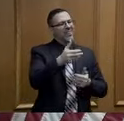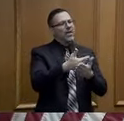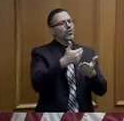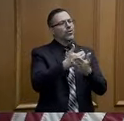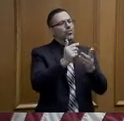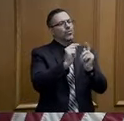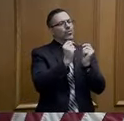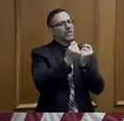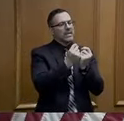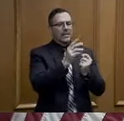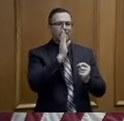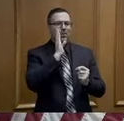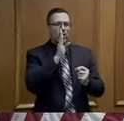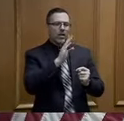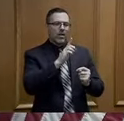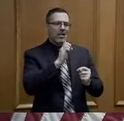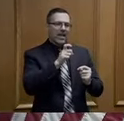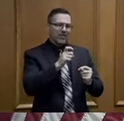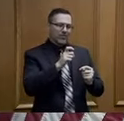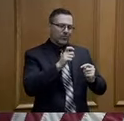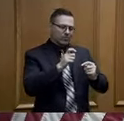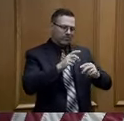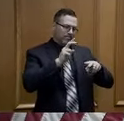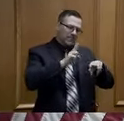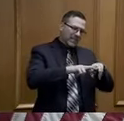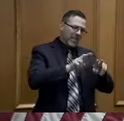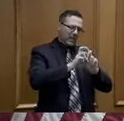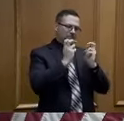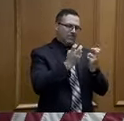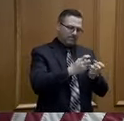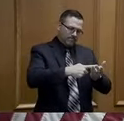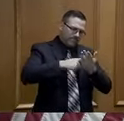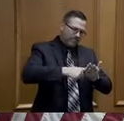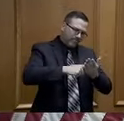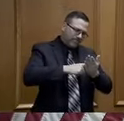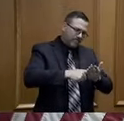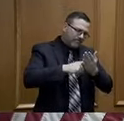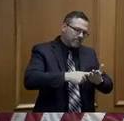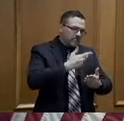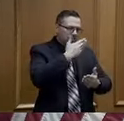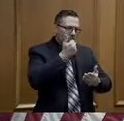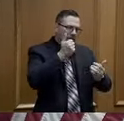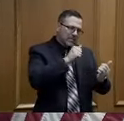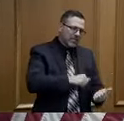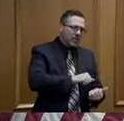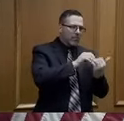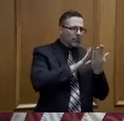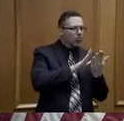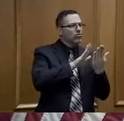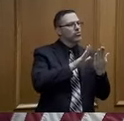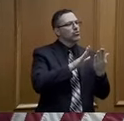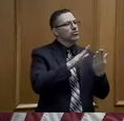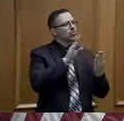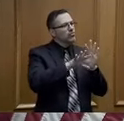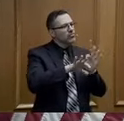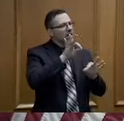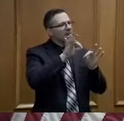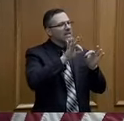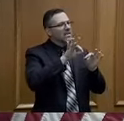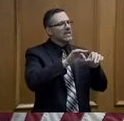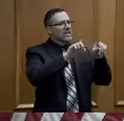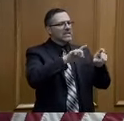decision-making, and efficient approaches to testing, to medical supplies,